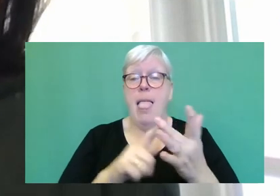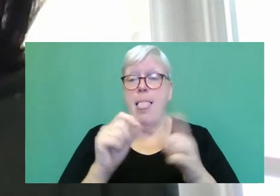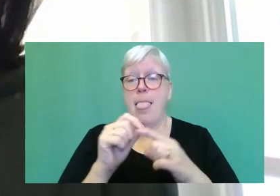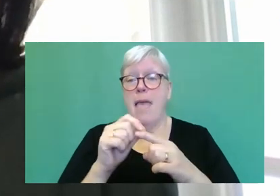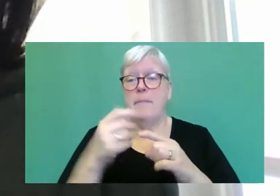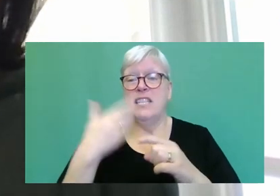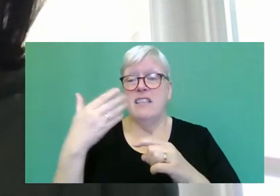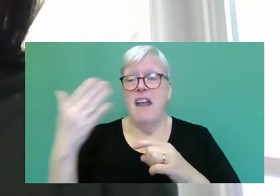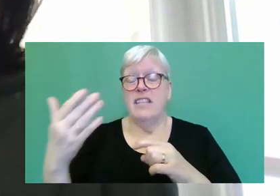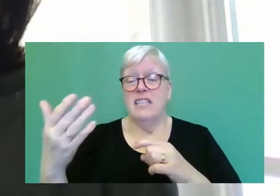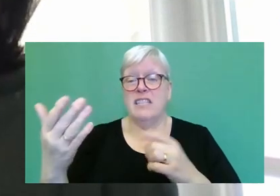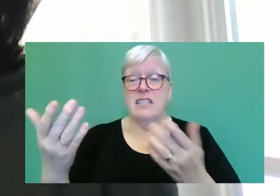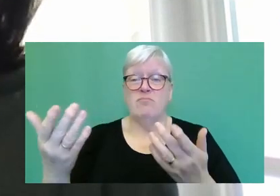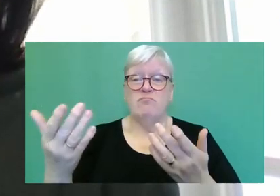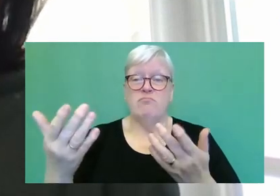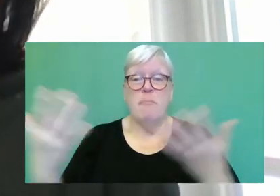had a massive impact,